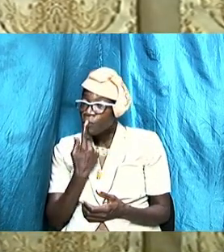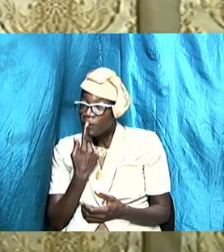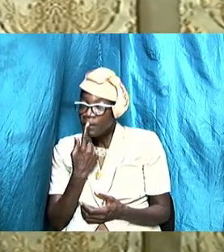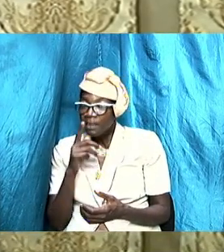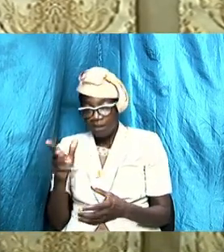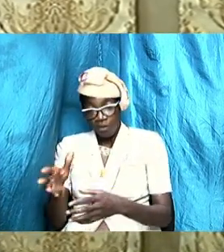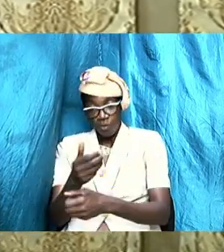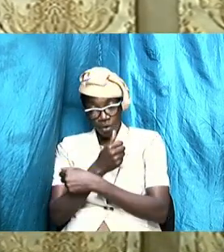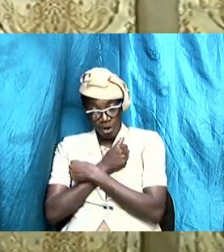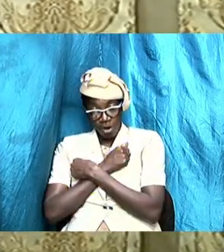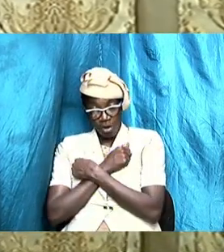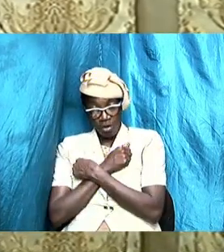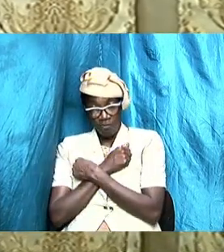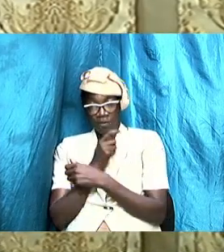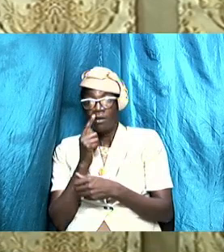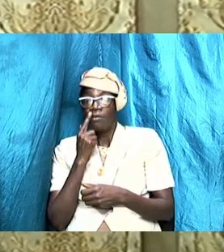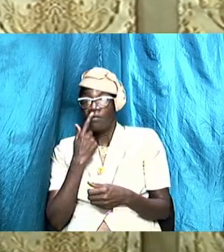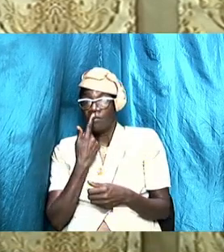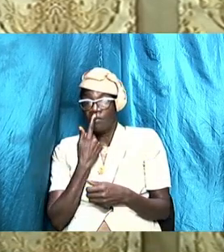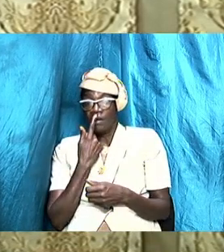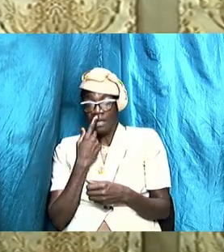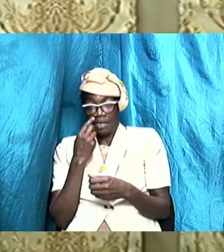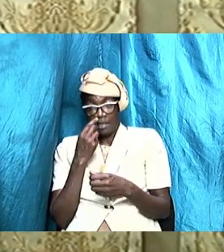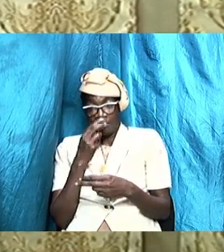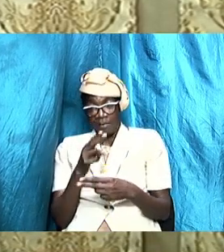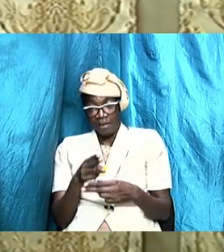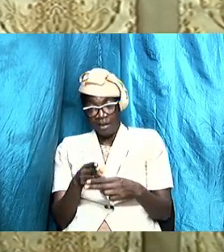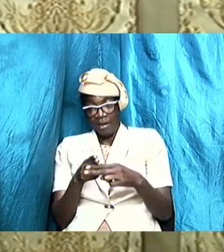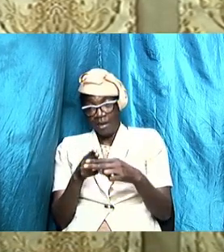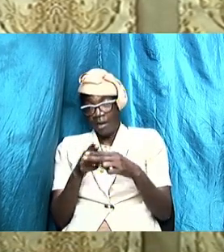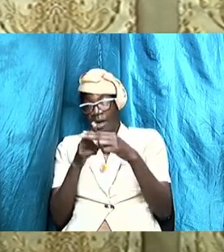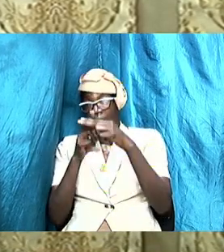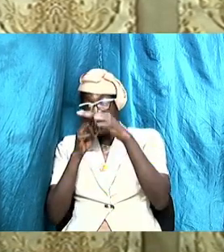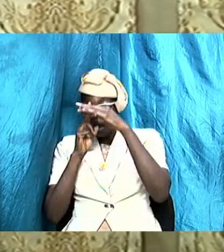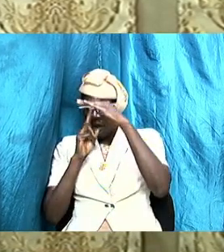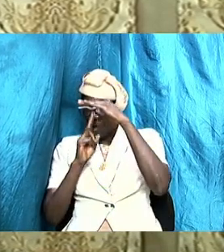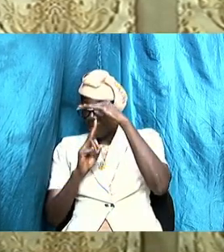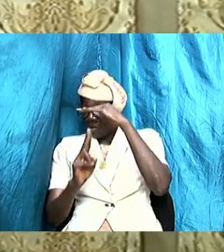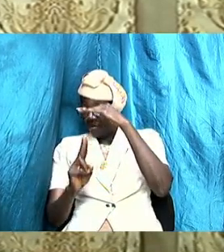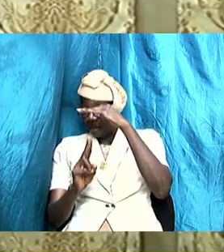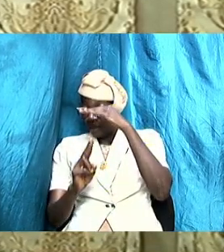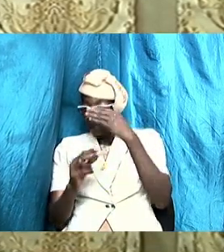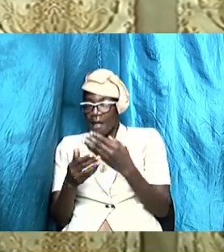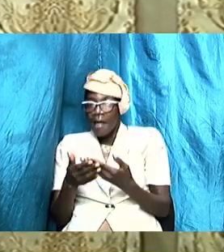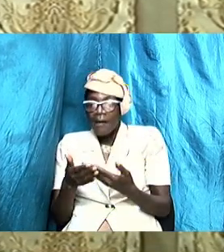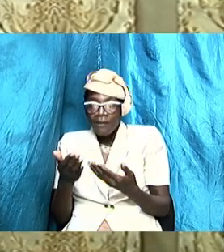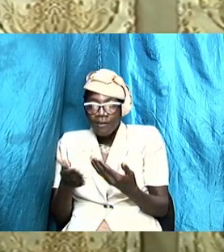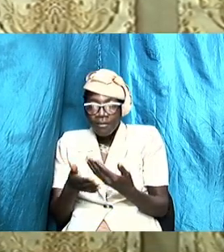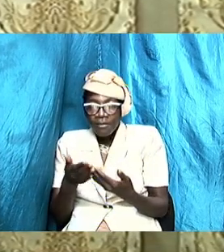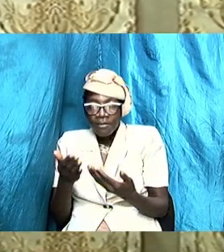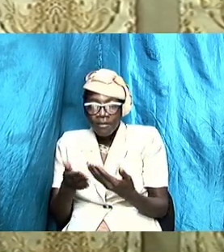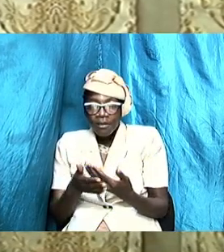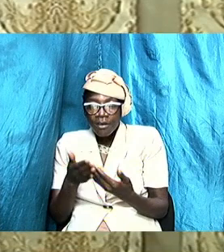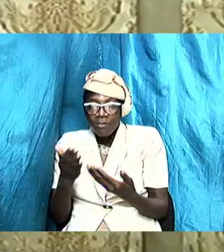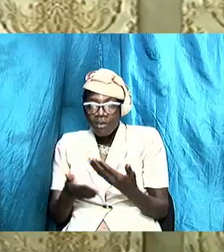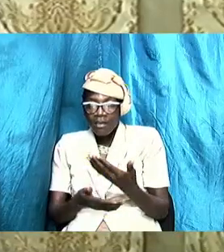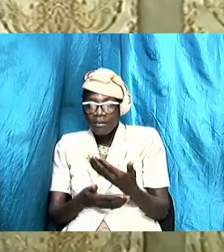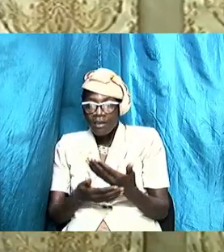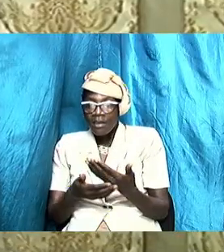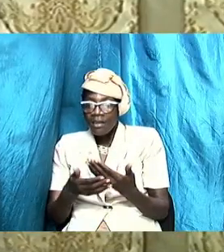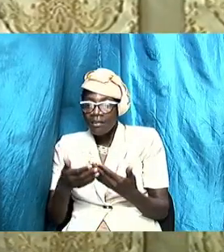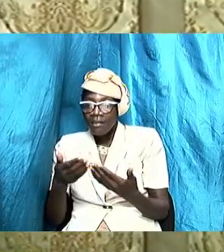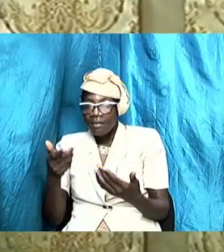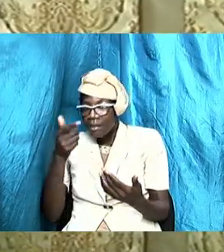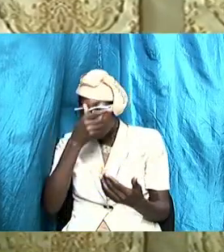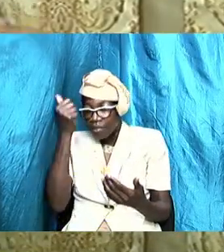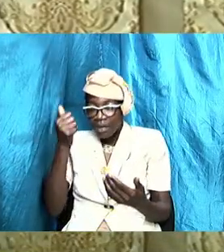and the humility and the softness and the easiness because while